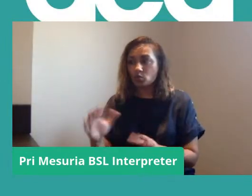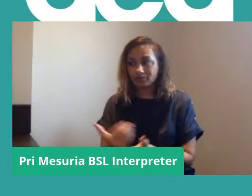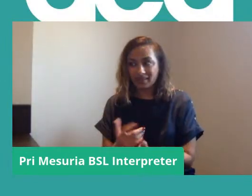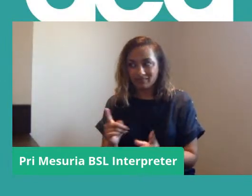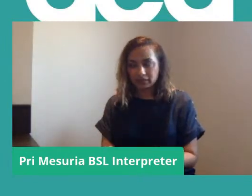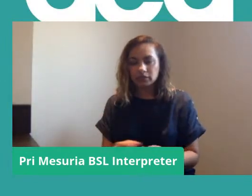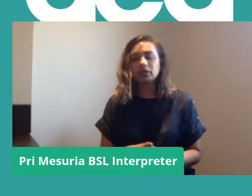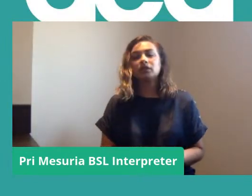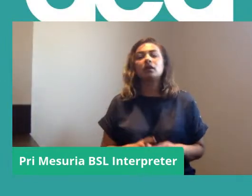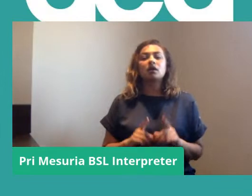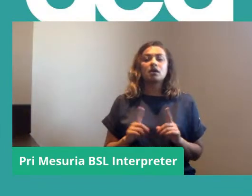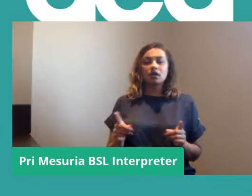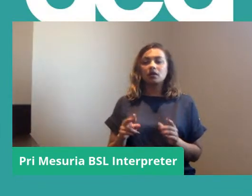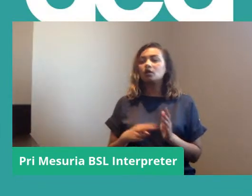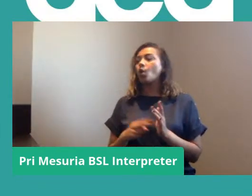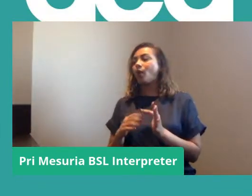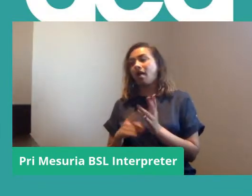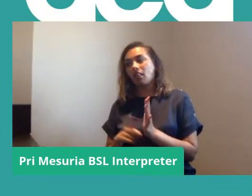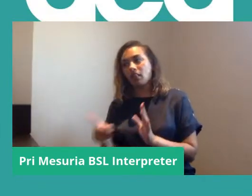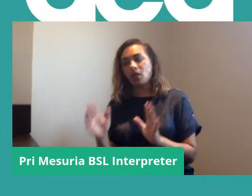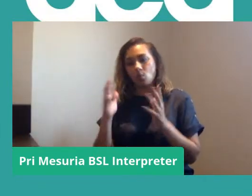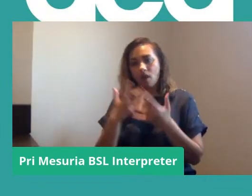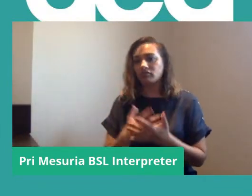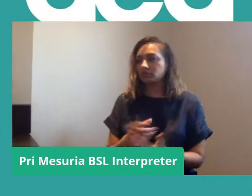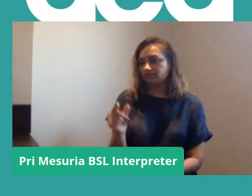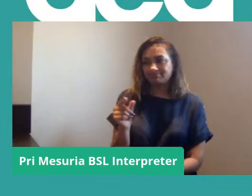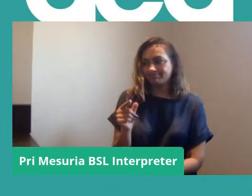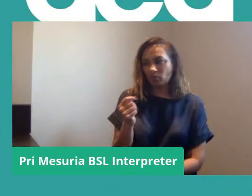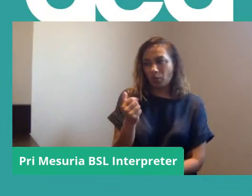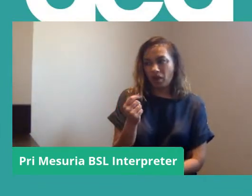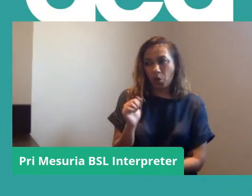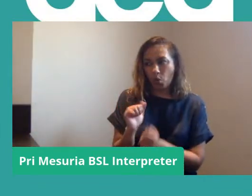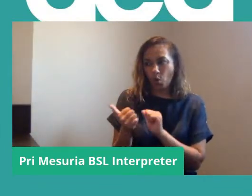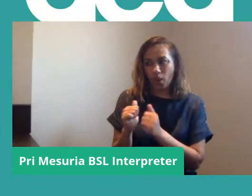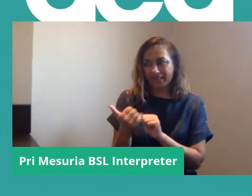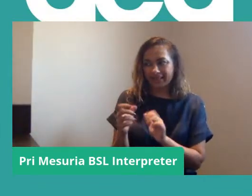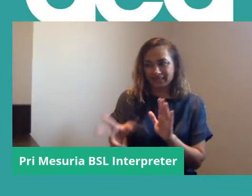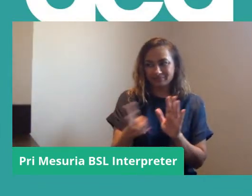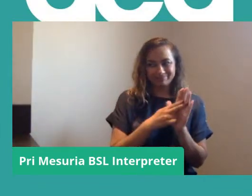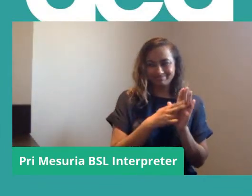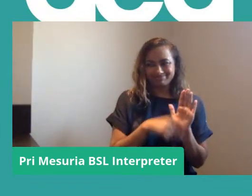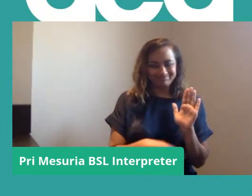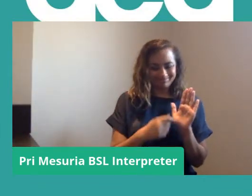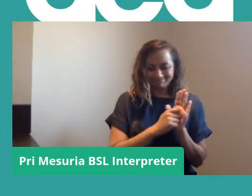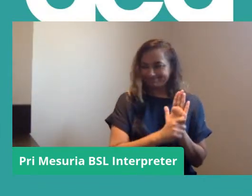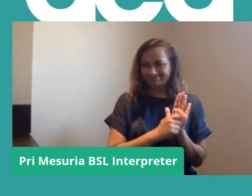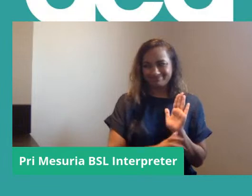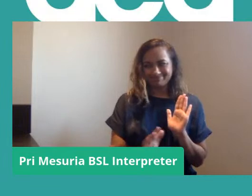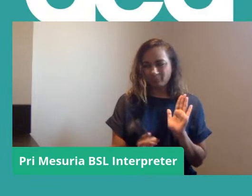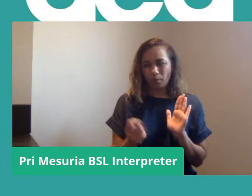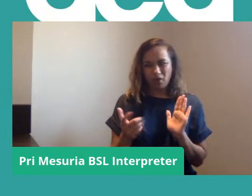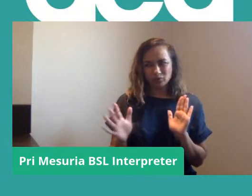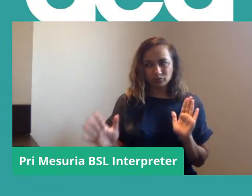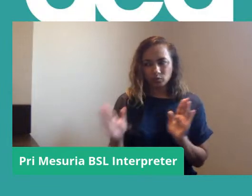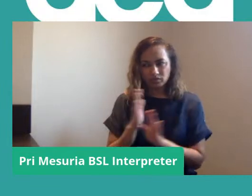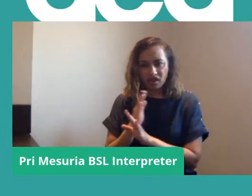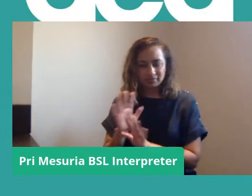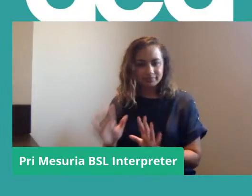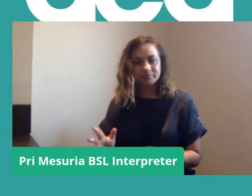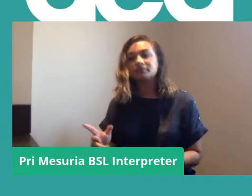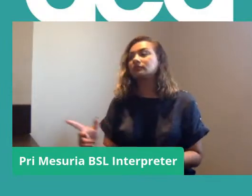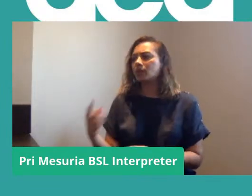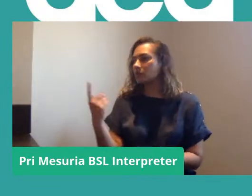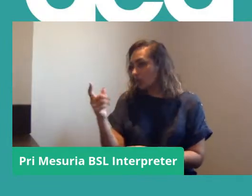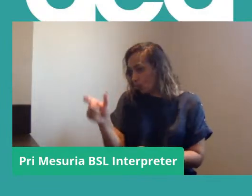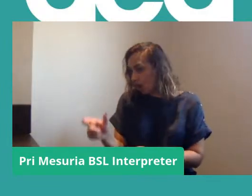and Noel was very concerned that only a small number of colleagues had done that in her workplace but she had identified the leader she got